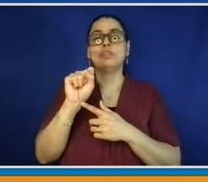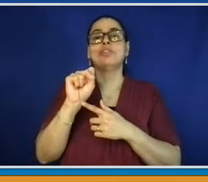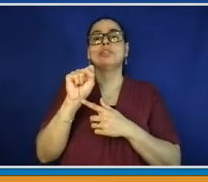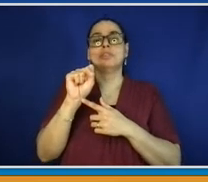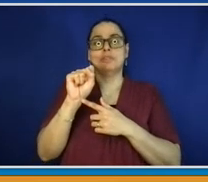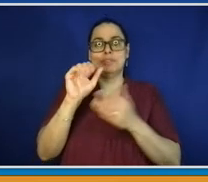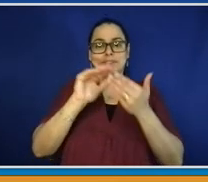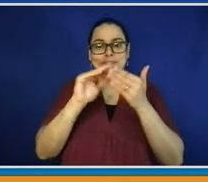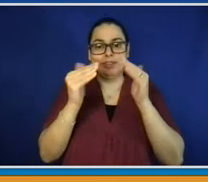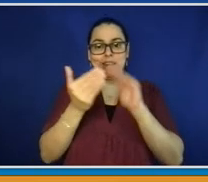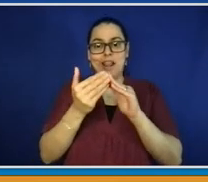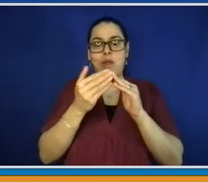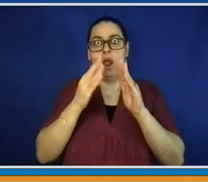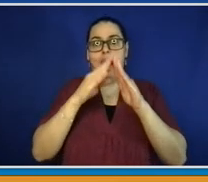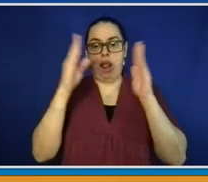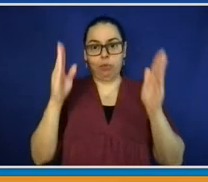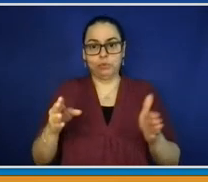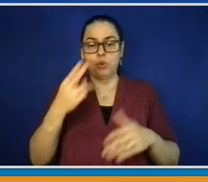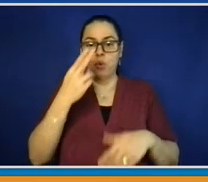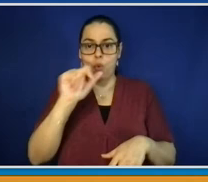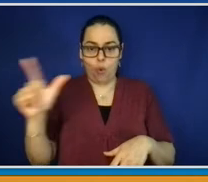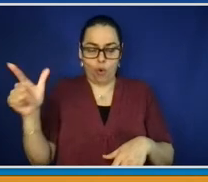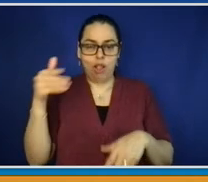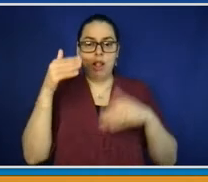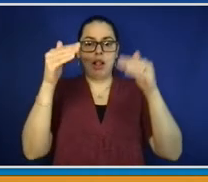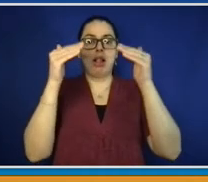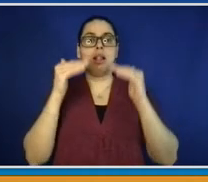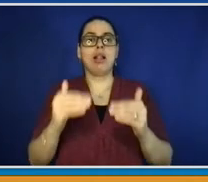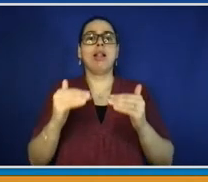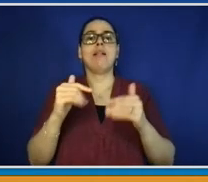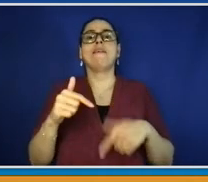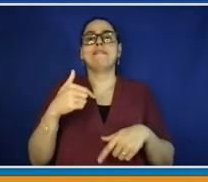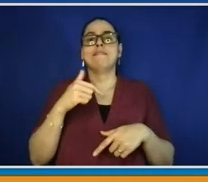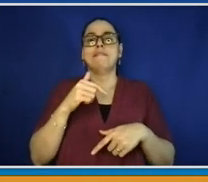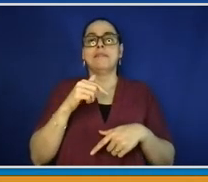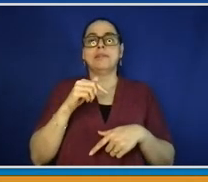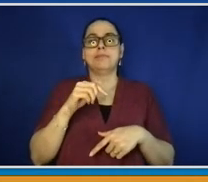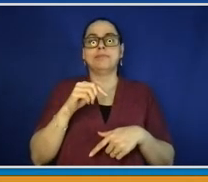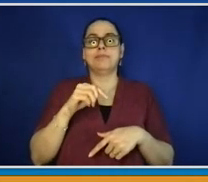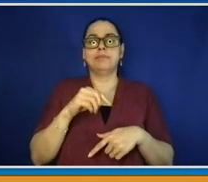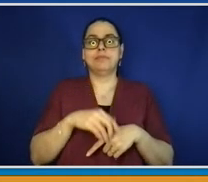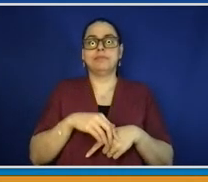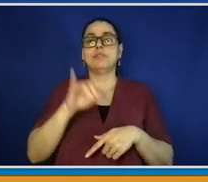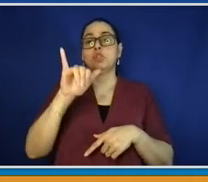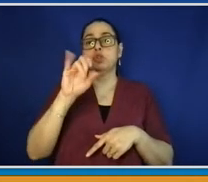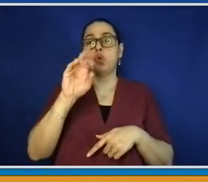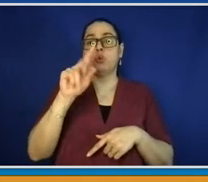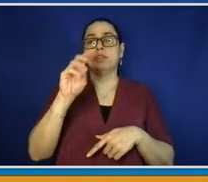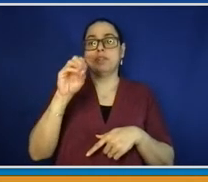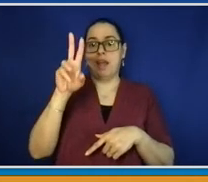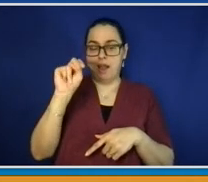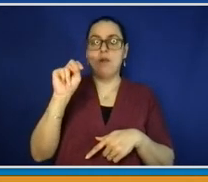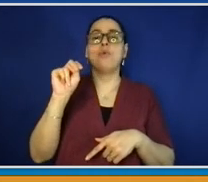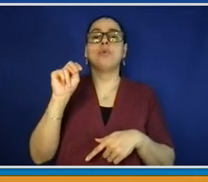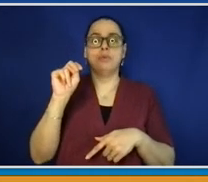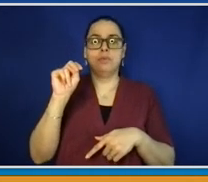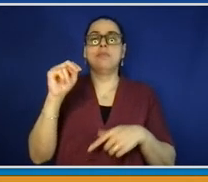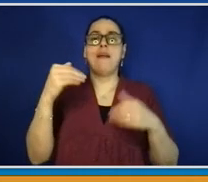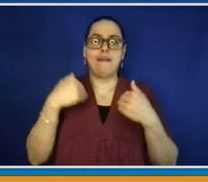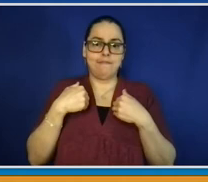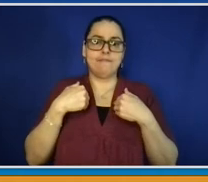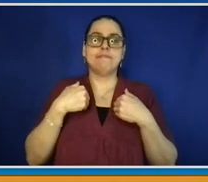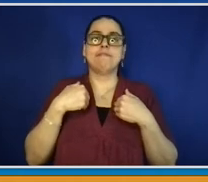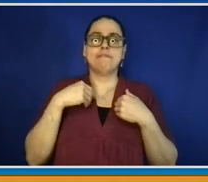in Somers. In Yorktown, there are two locations. The Jefferson Village Annex on Hill Boulevard. And the Yorktown